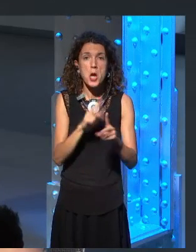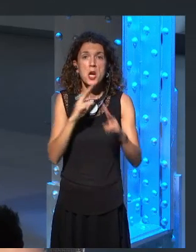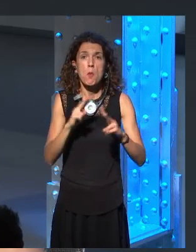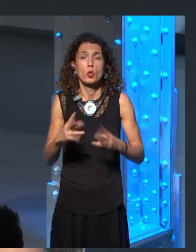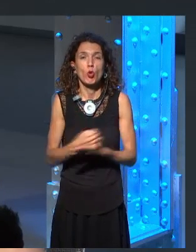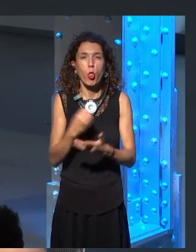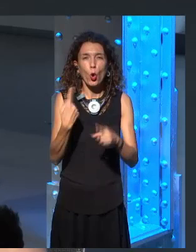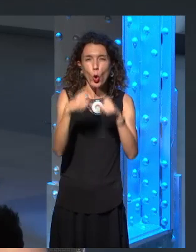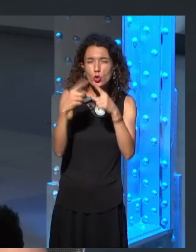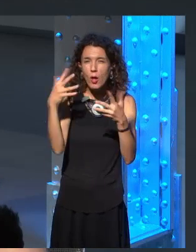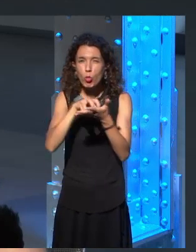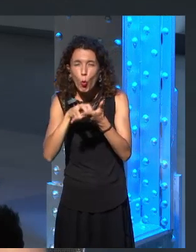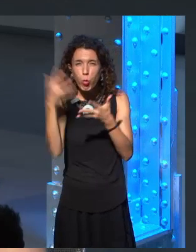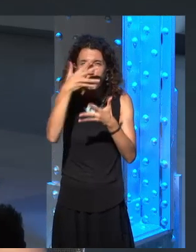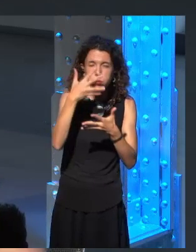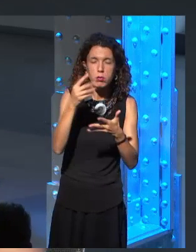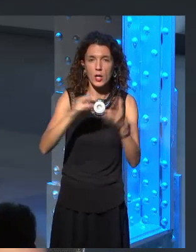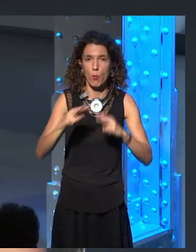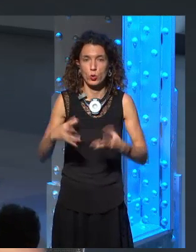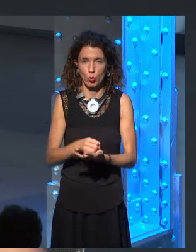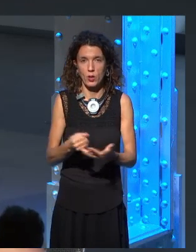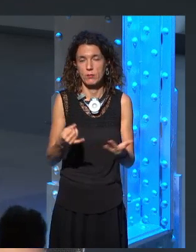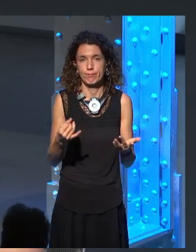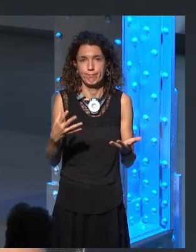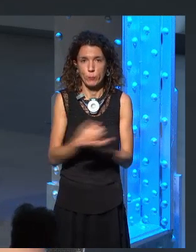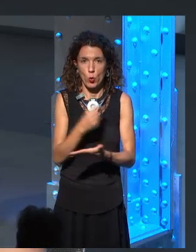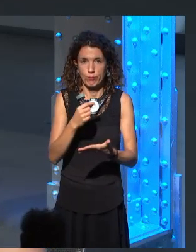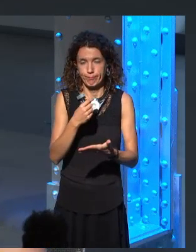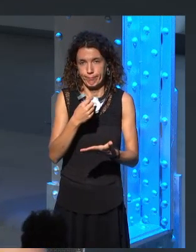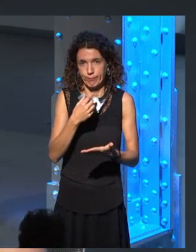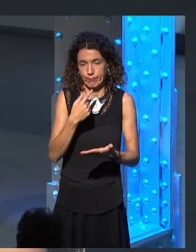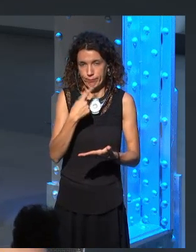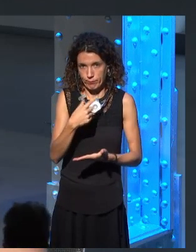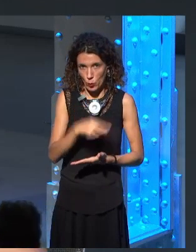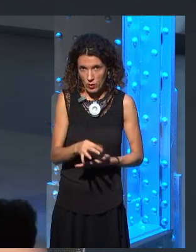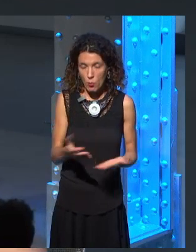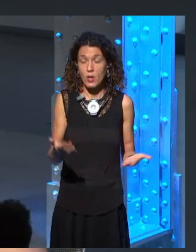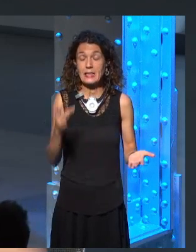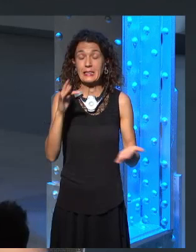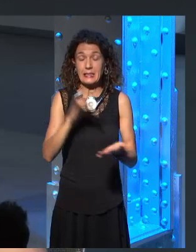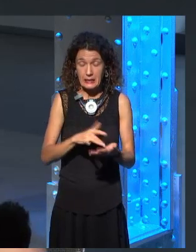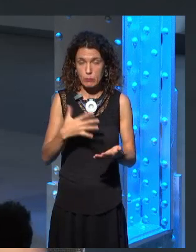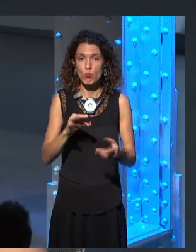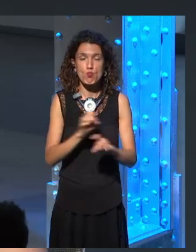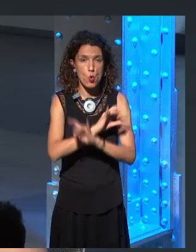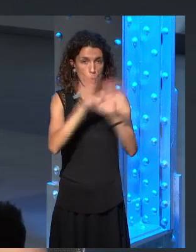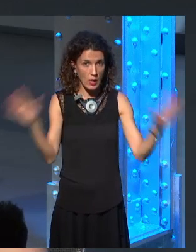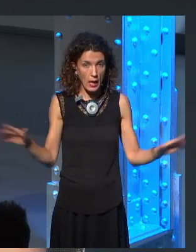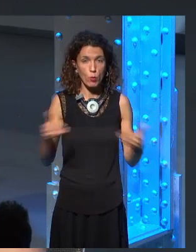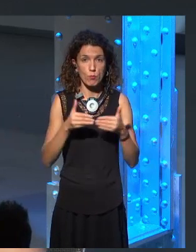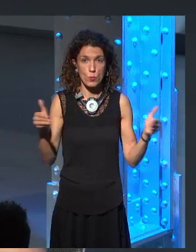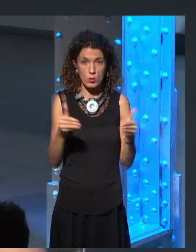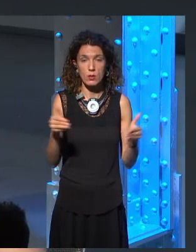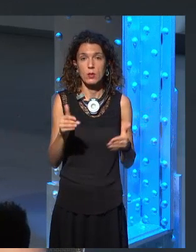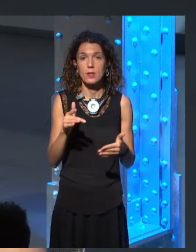leaving things out. So, uh, we suggested that right away, that this should be a guidebook written by